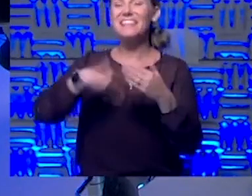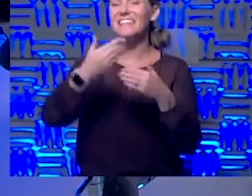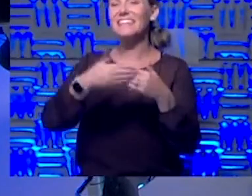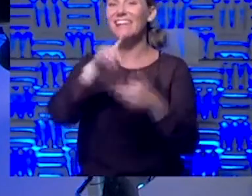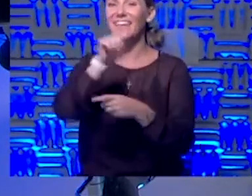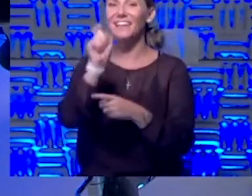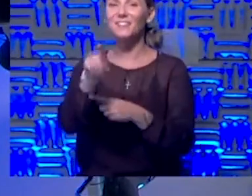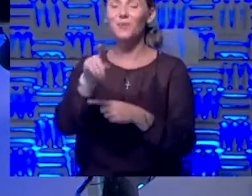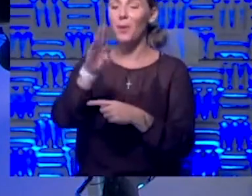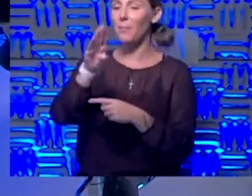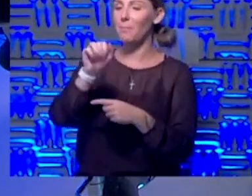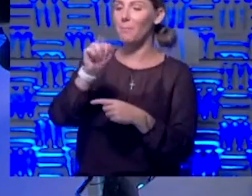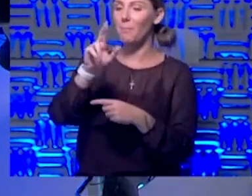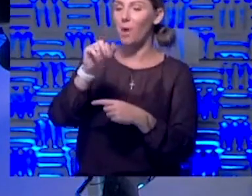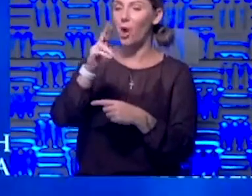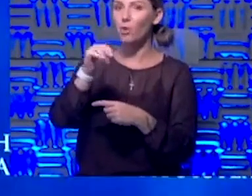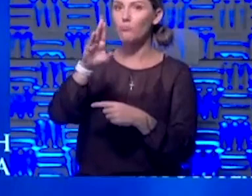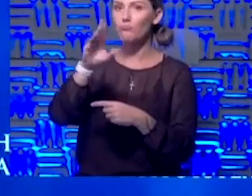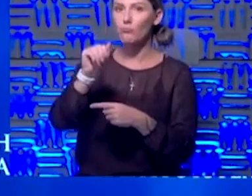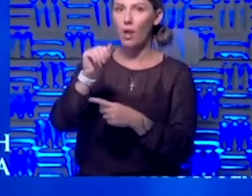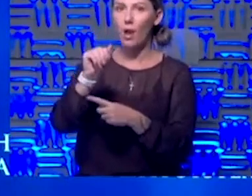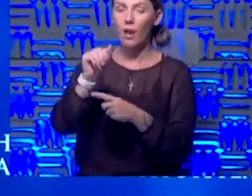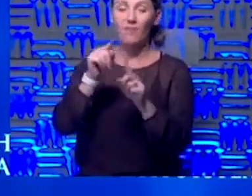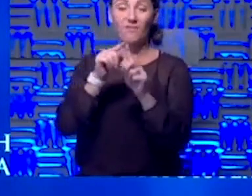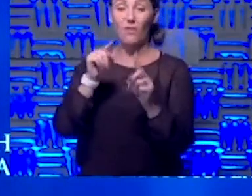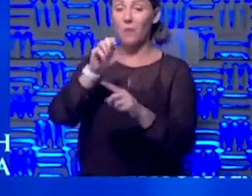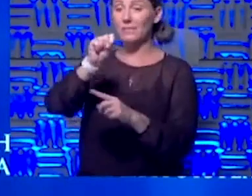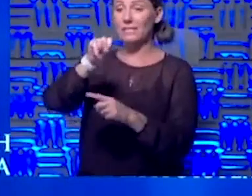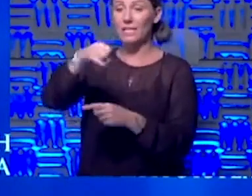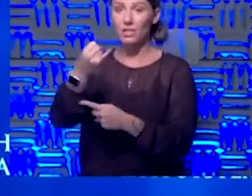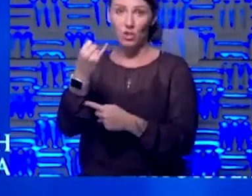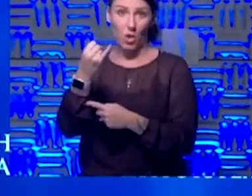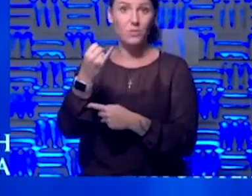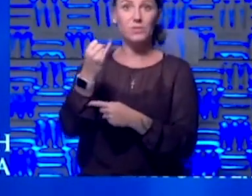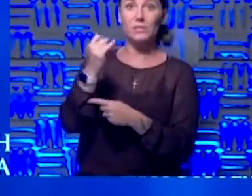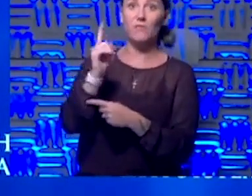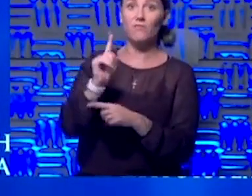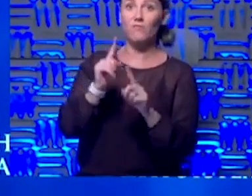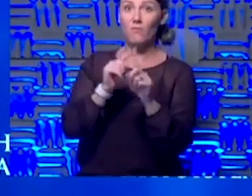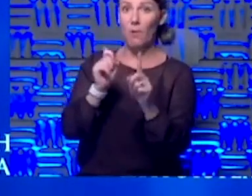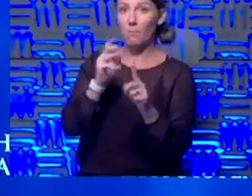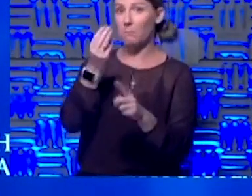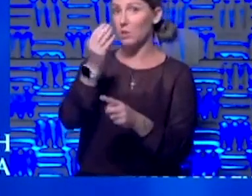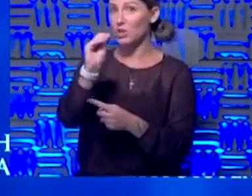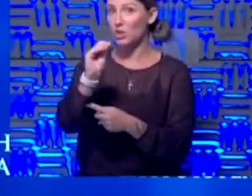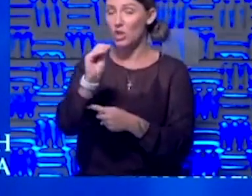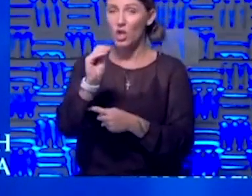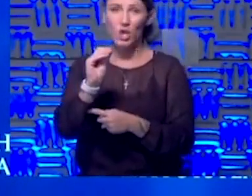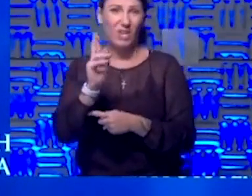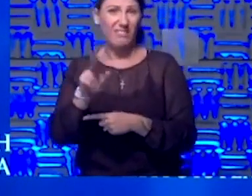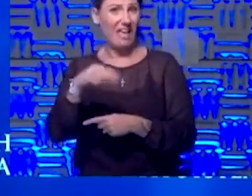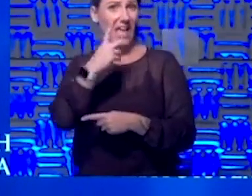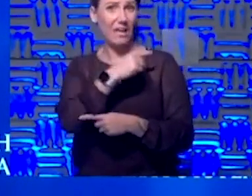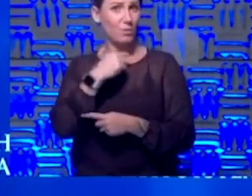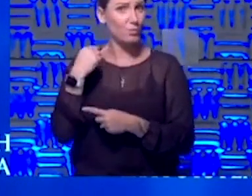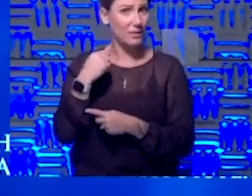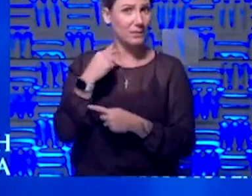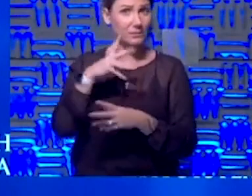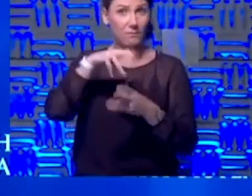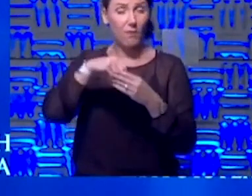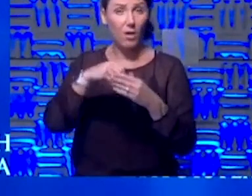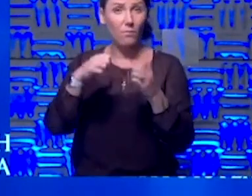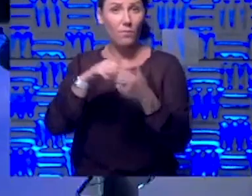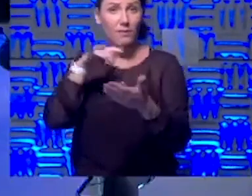Barbara, can someone from St. Joseph, uh, up on the Missouri side who is at high risk be in the study? People are wanting to know, is it just for Kansans?